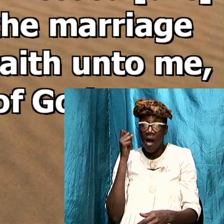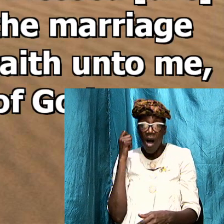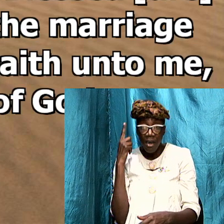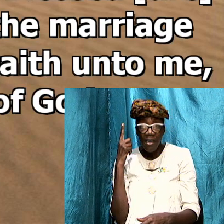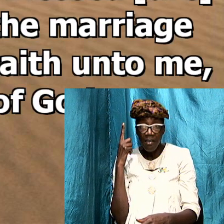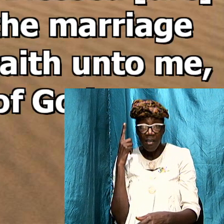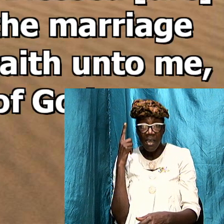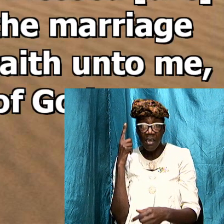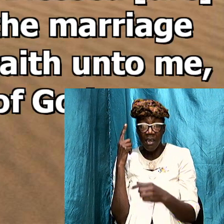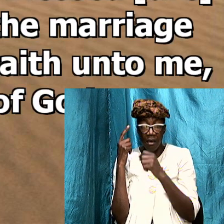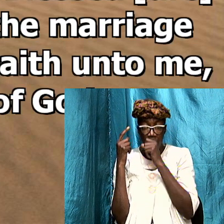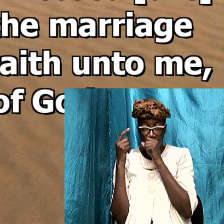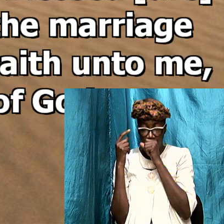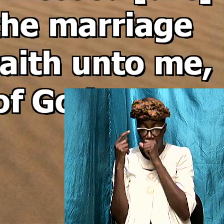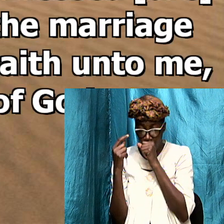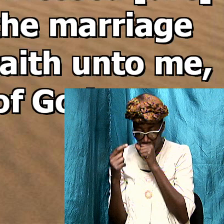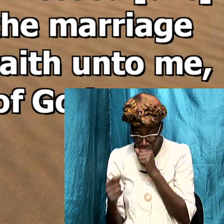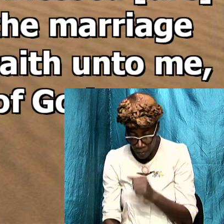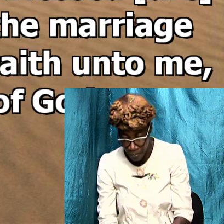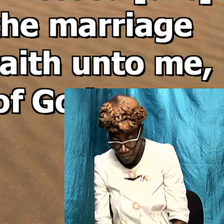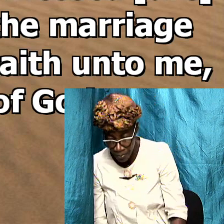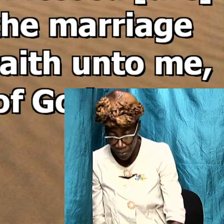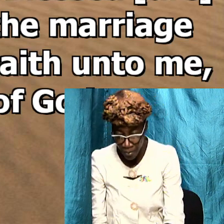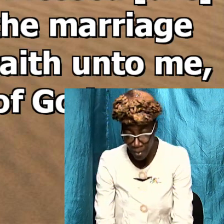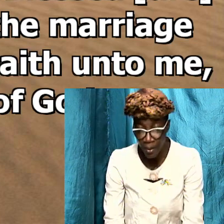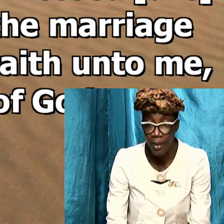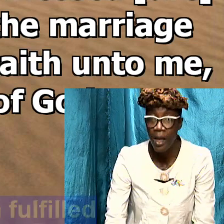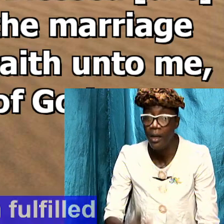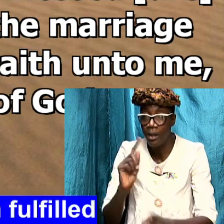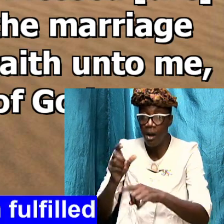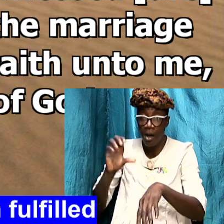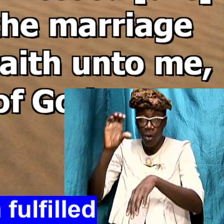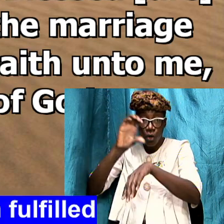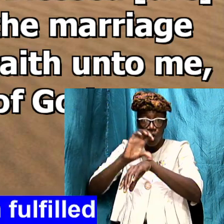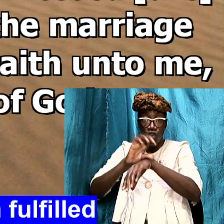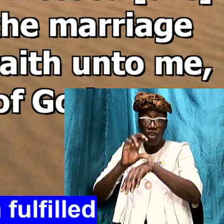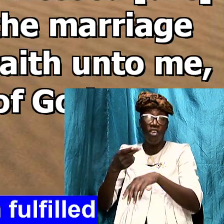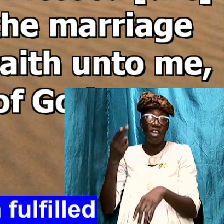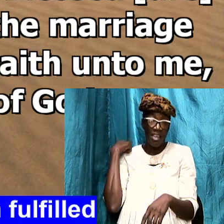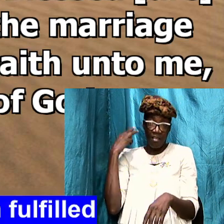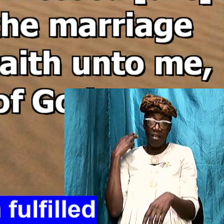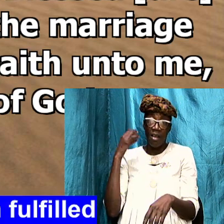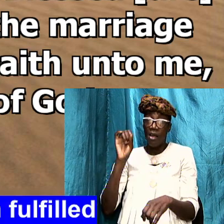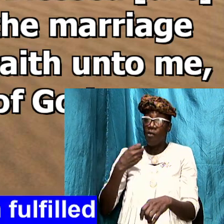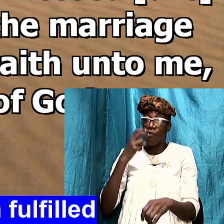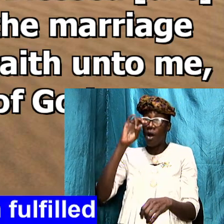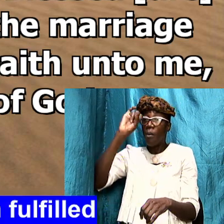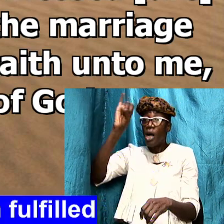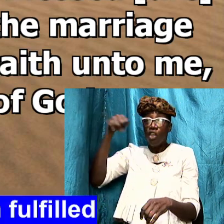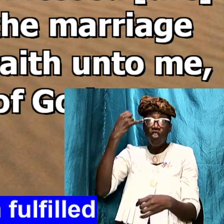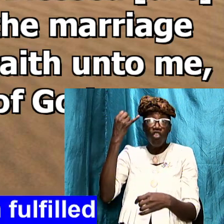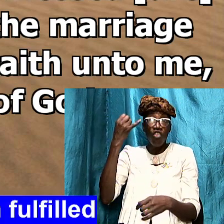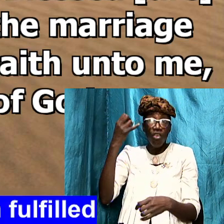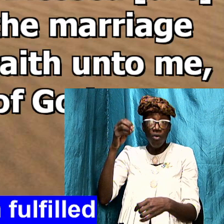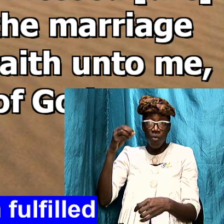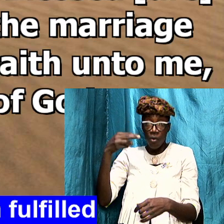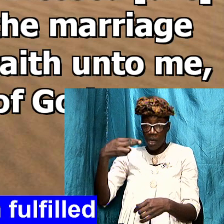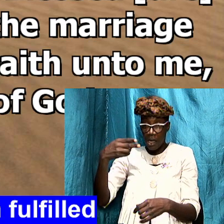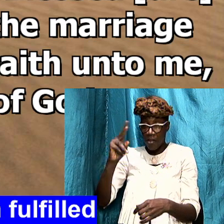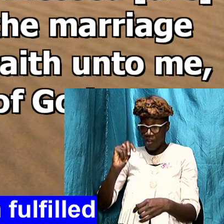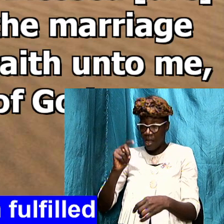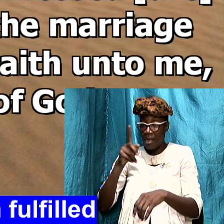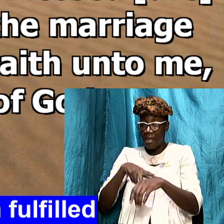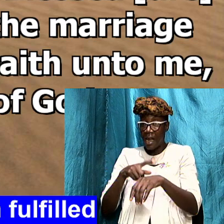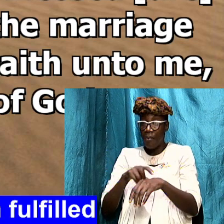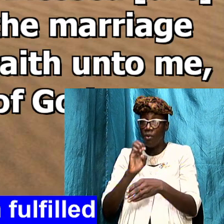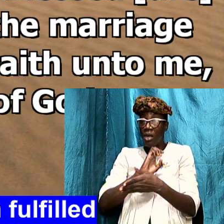it deals with the whole period of church history from John's time to the end of the world till